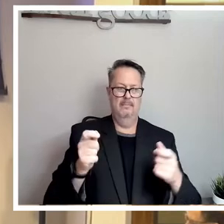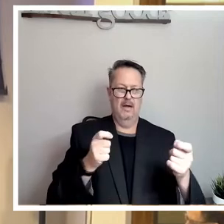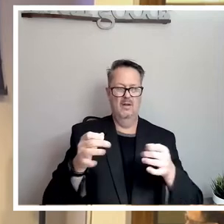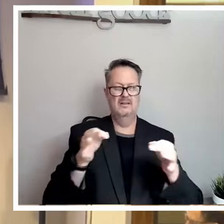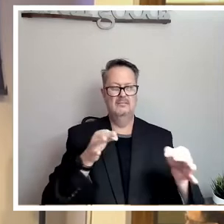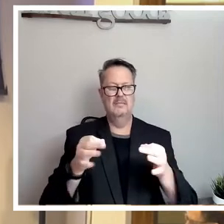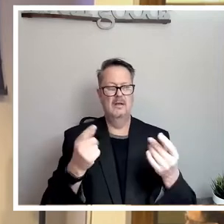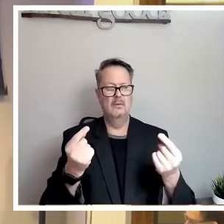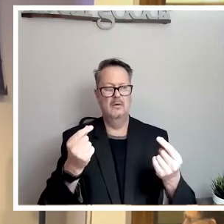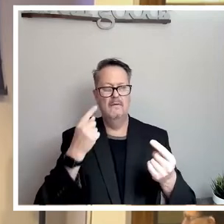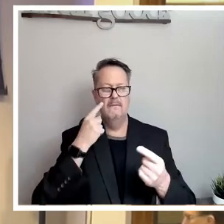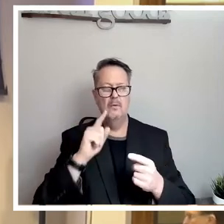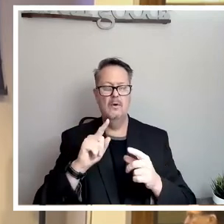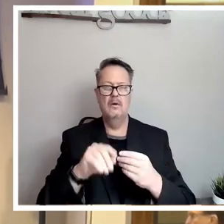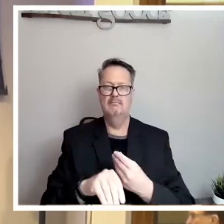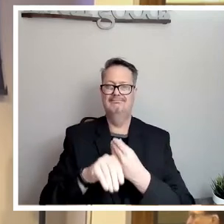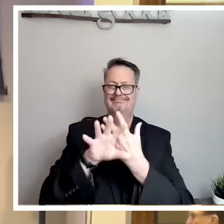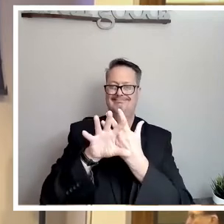input.